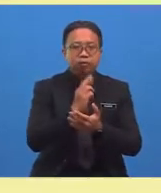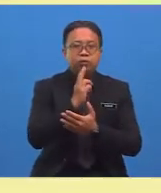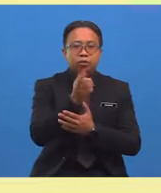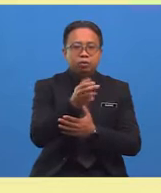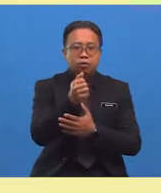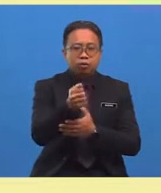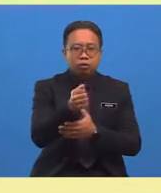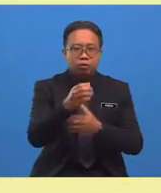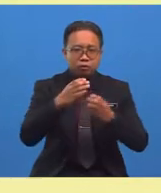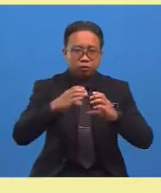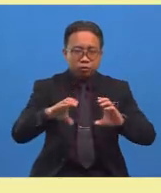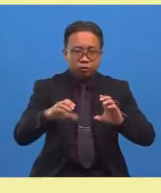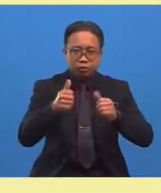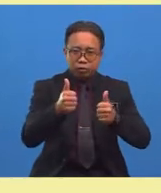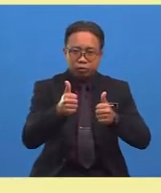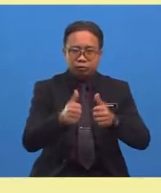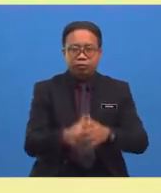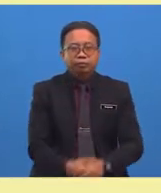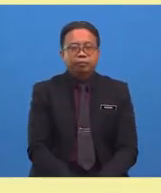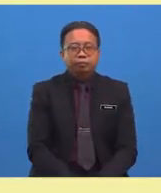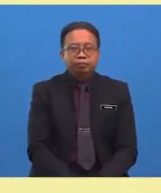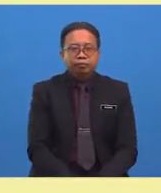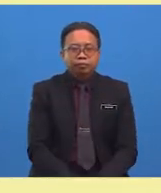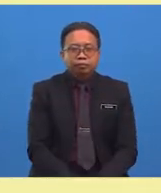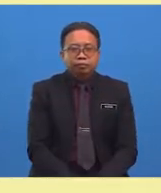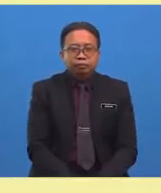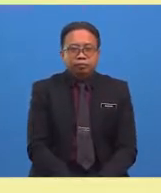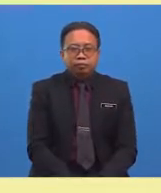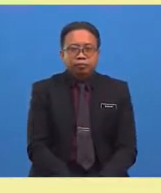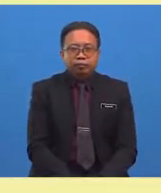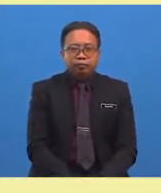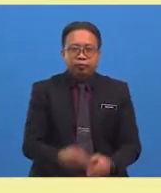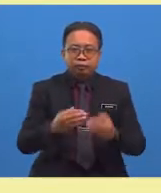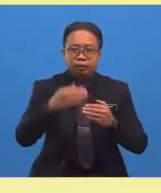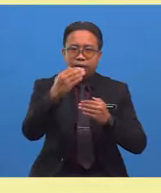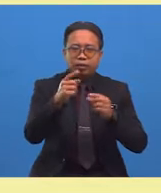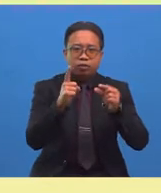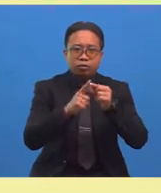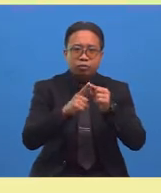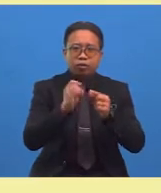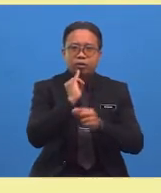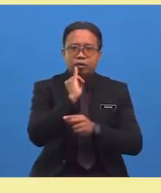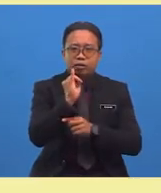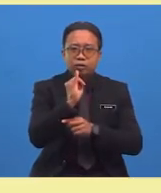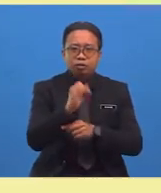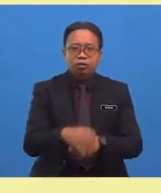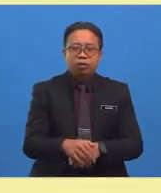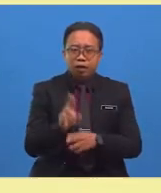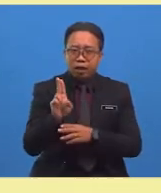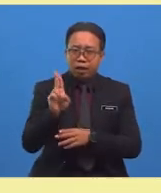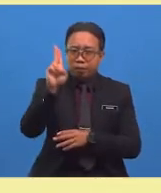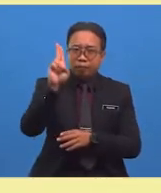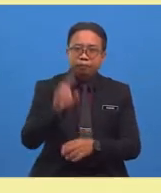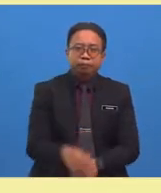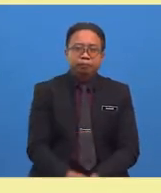Next word is up. This is easy. What do you think is the